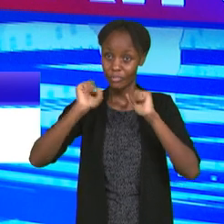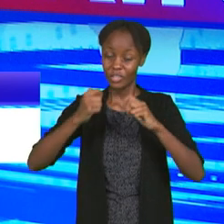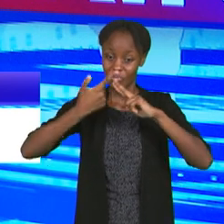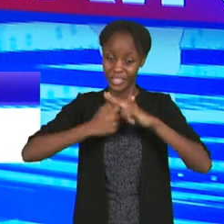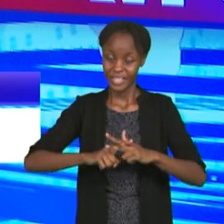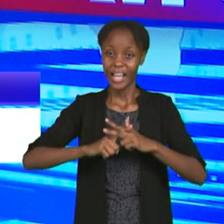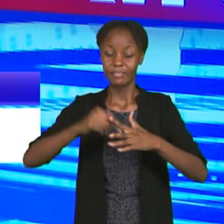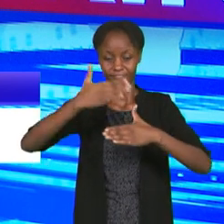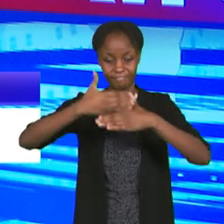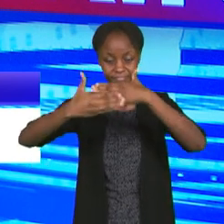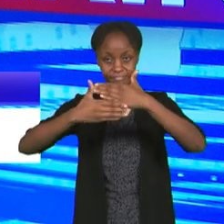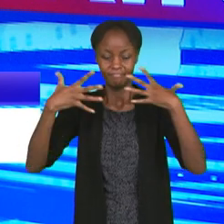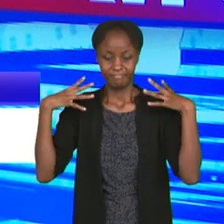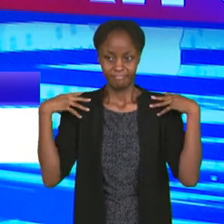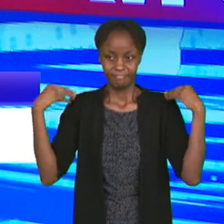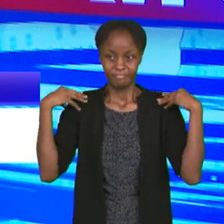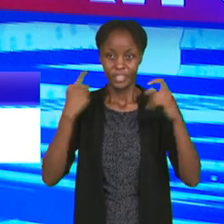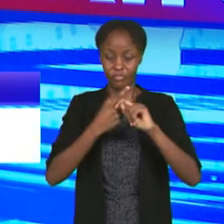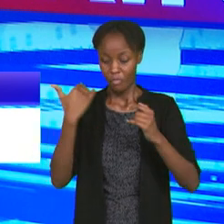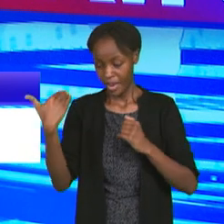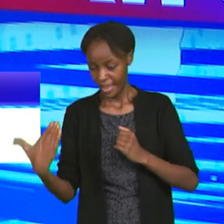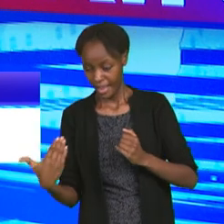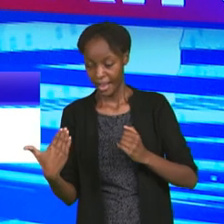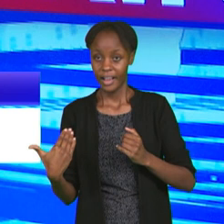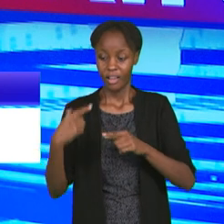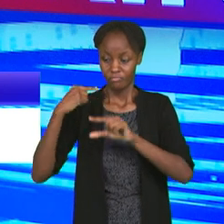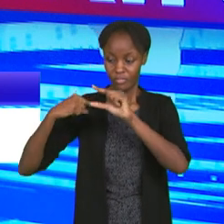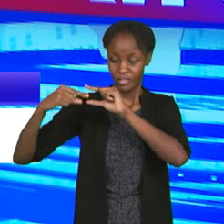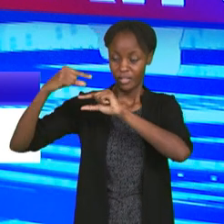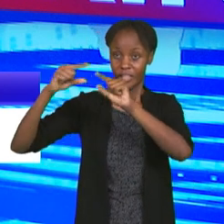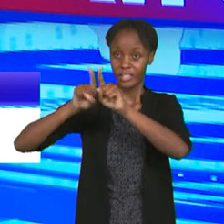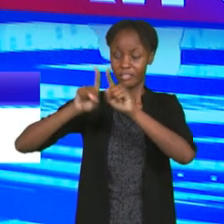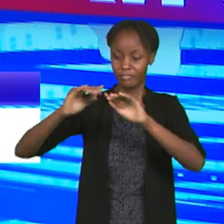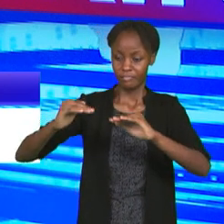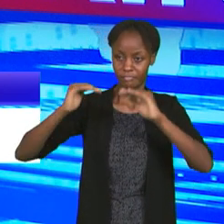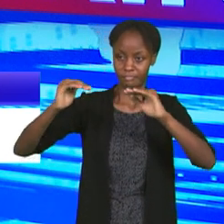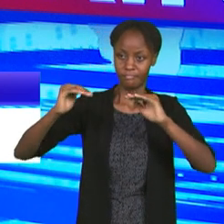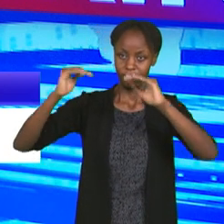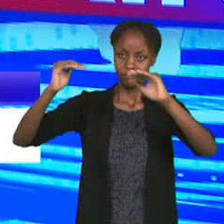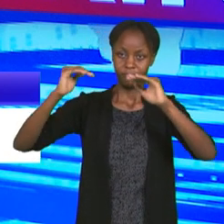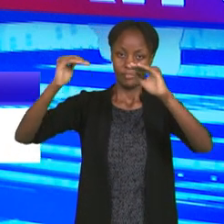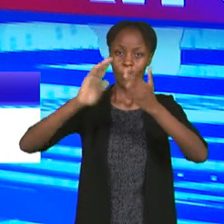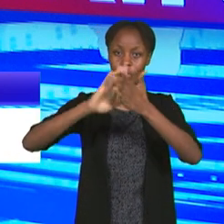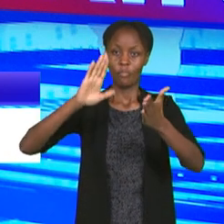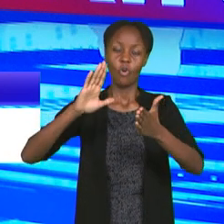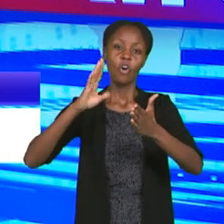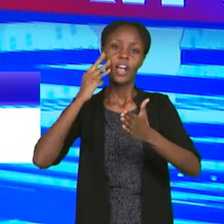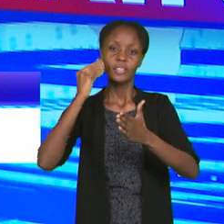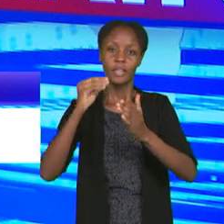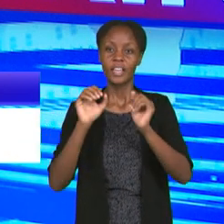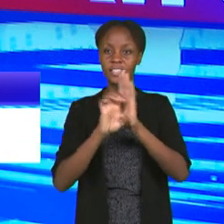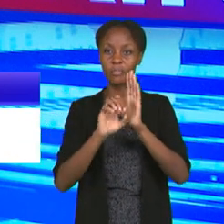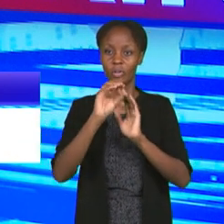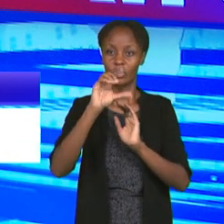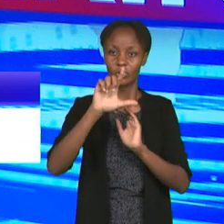building the team from the younger generation, growing and giving them transition with the more experienced players like Michael Olunga,